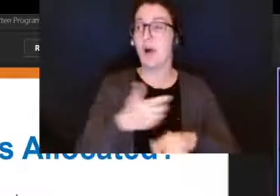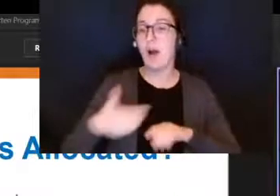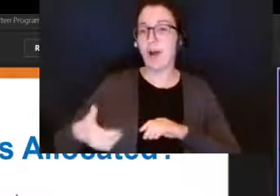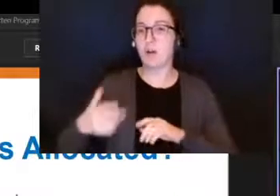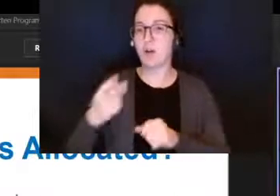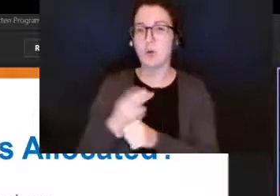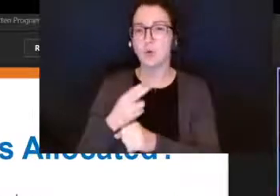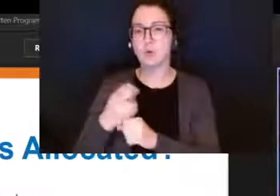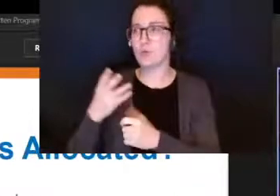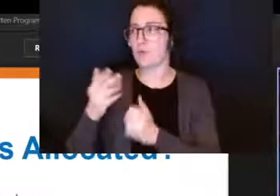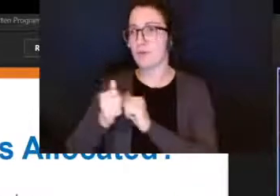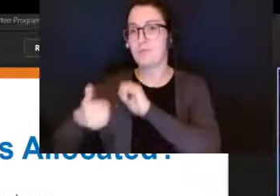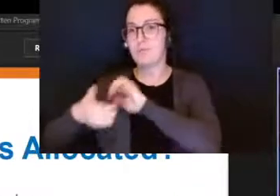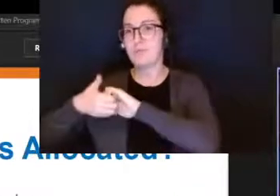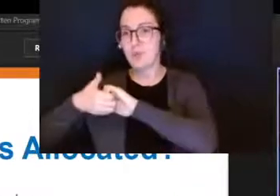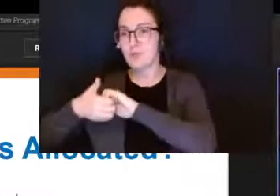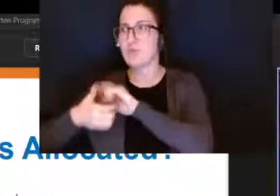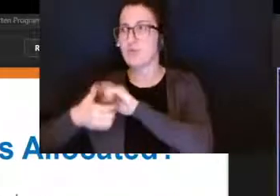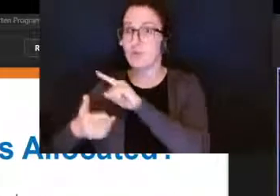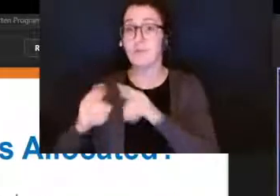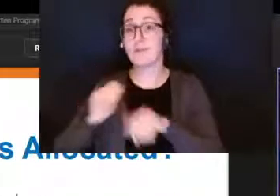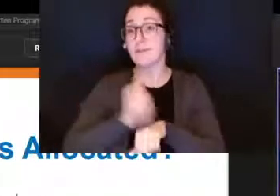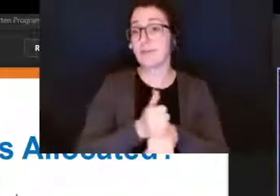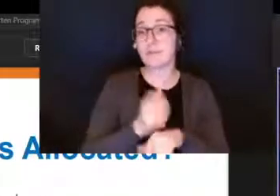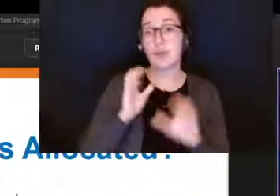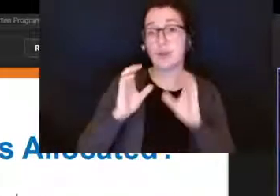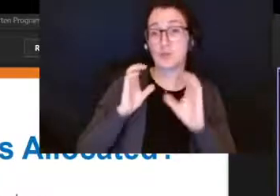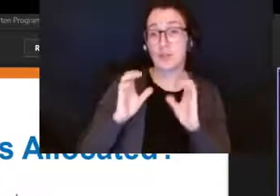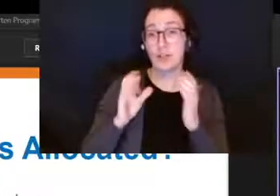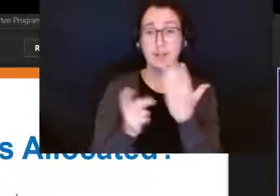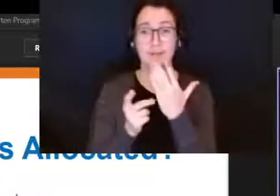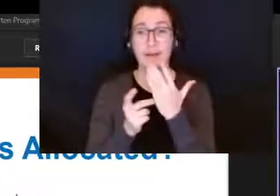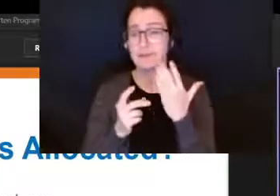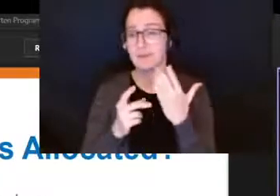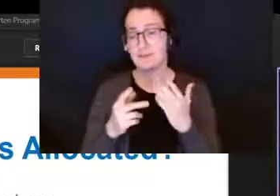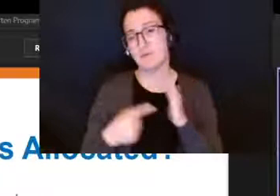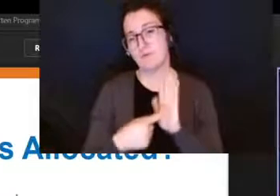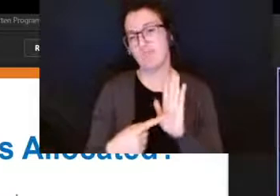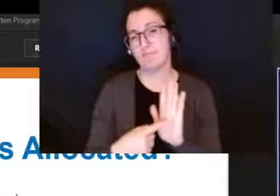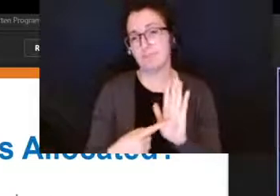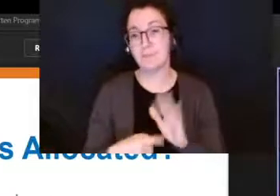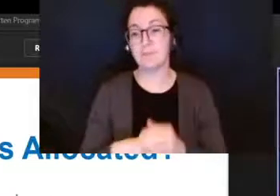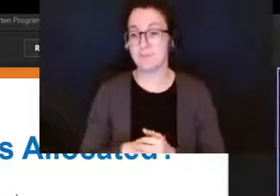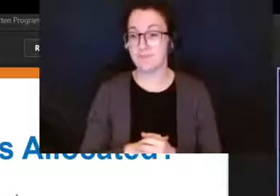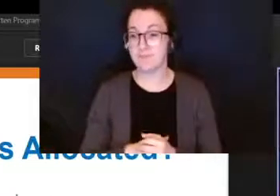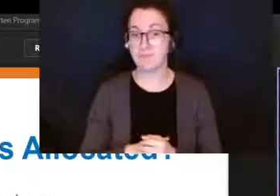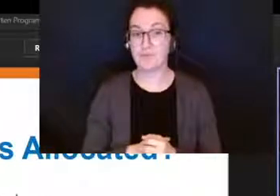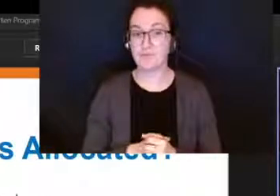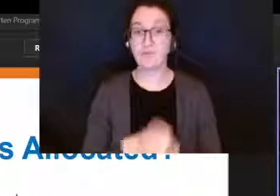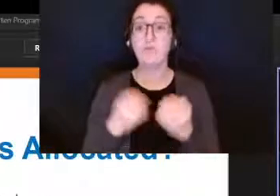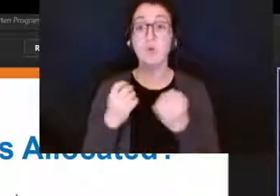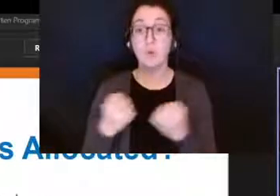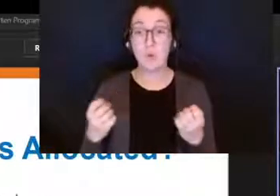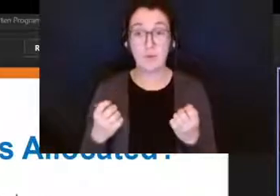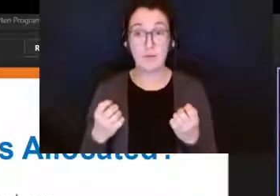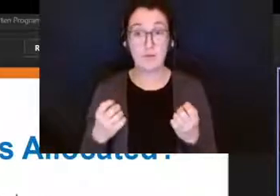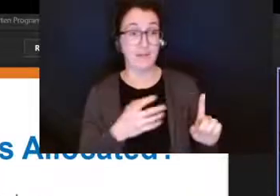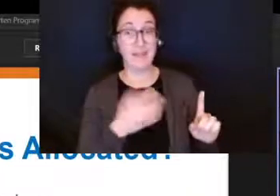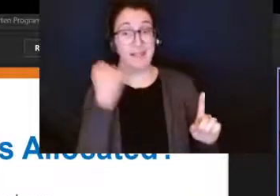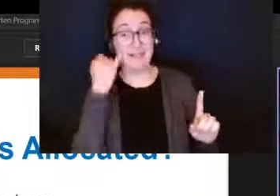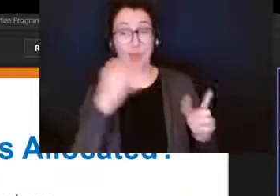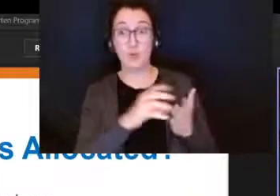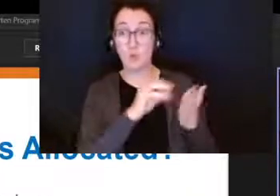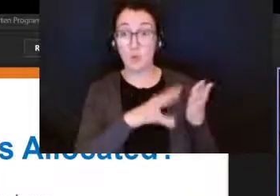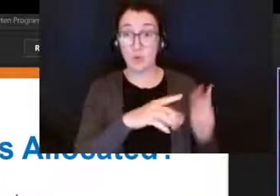communication devices equipment again in consultation with community partners a student's need for equipment